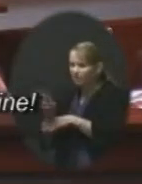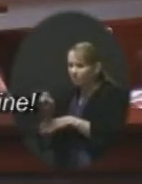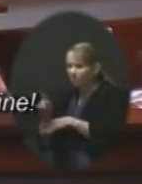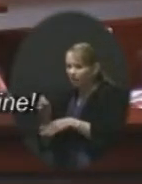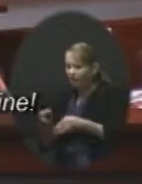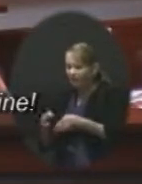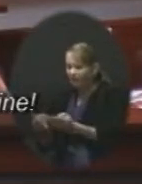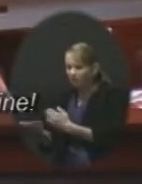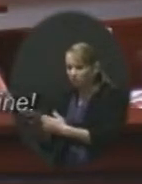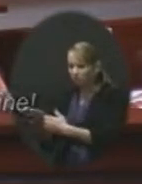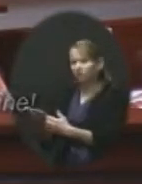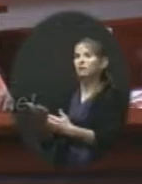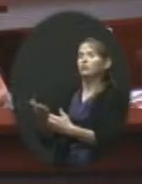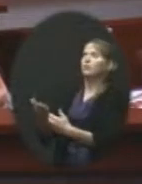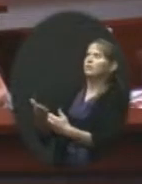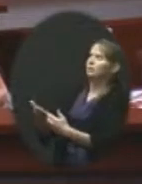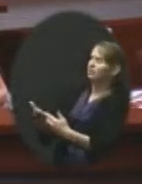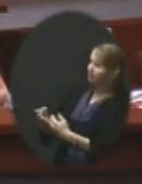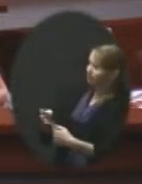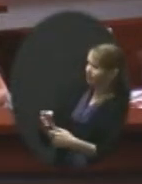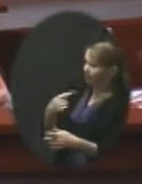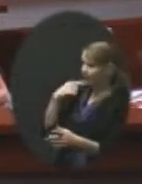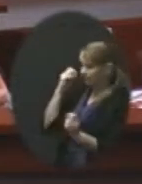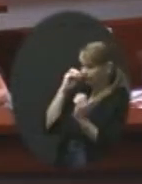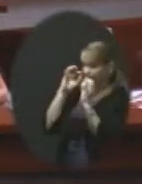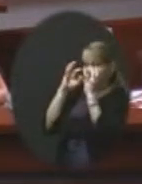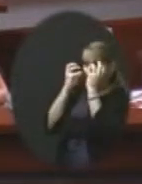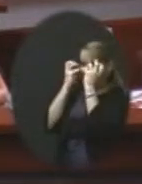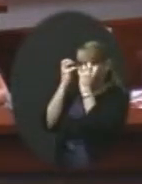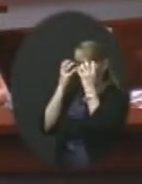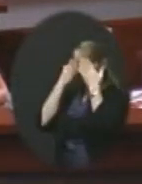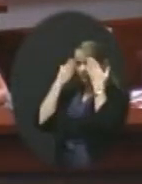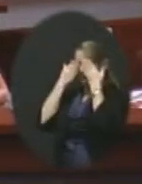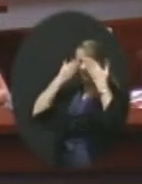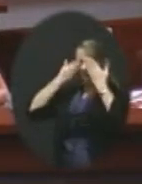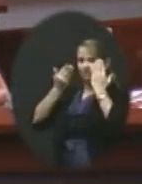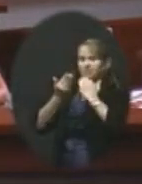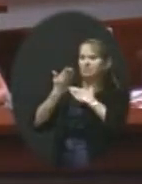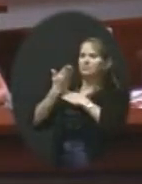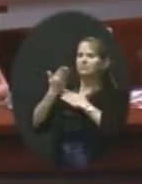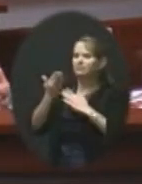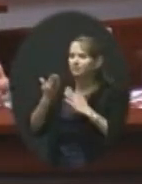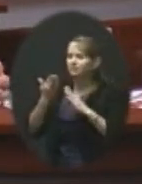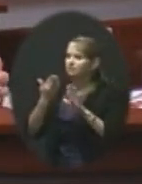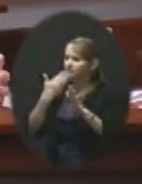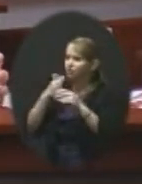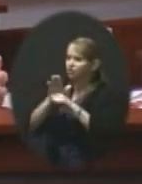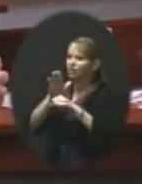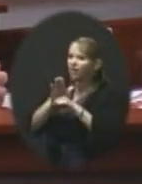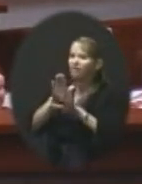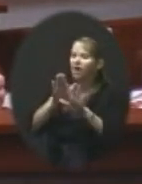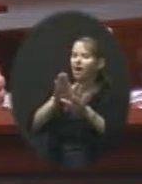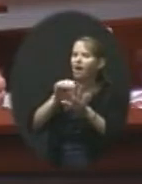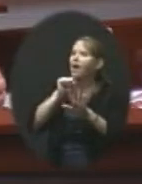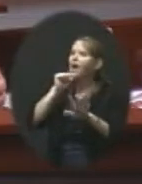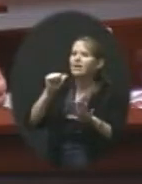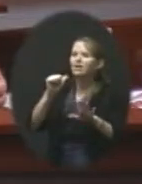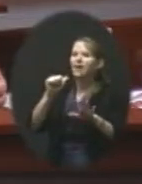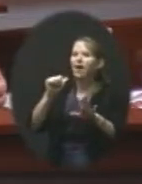I guess all in my groggy state this morning, I was good enough at least that I did not call school off for that.